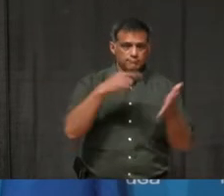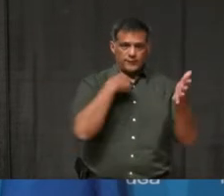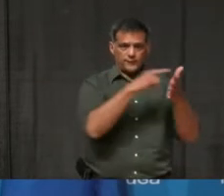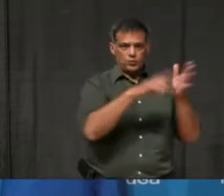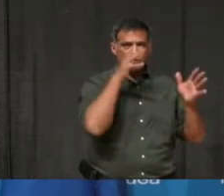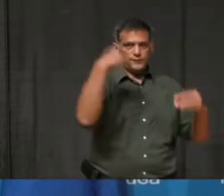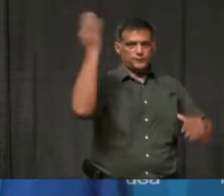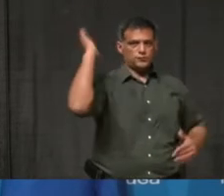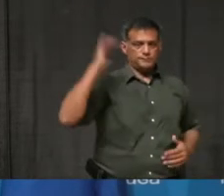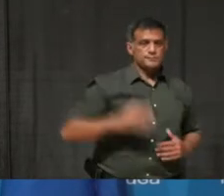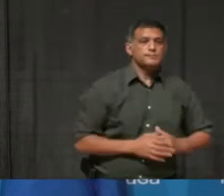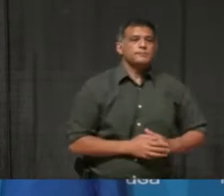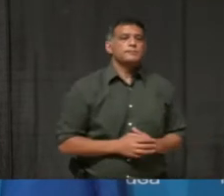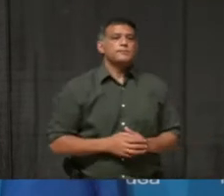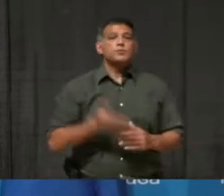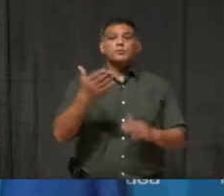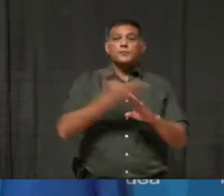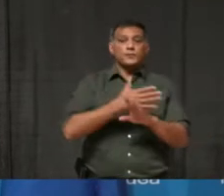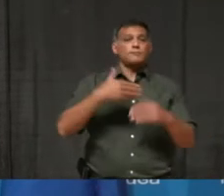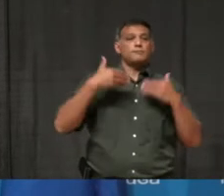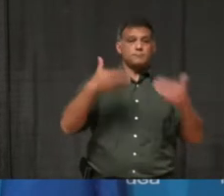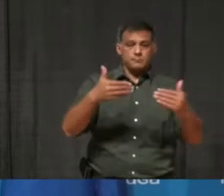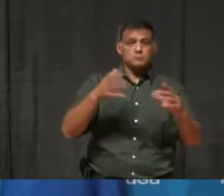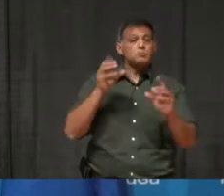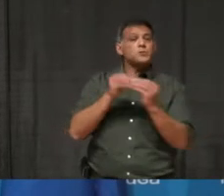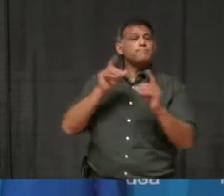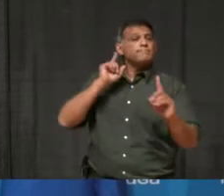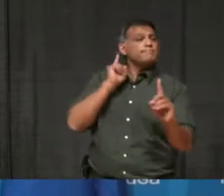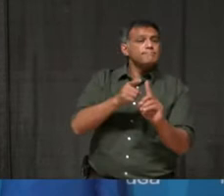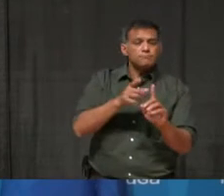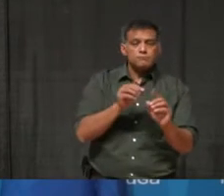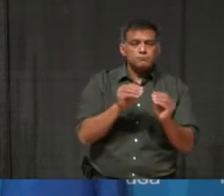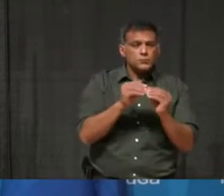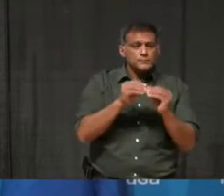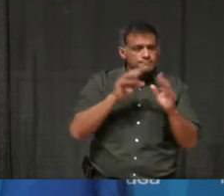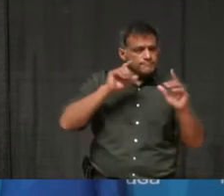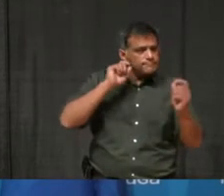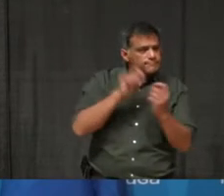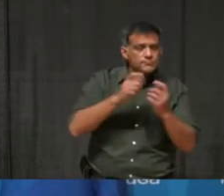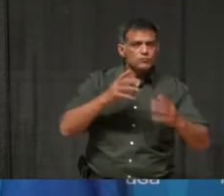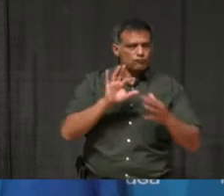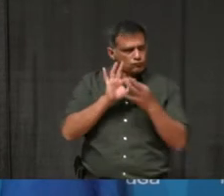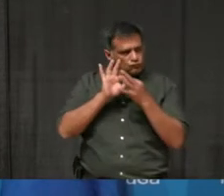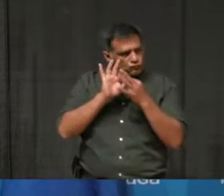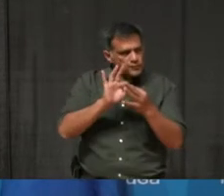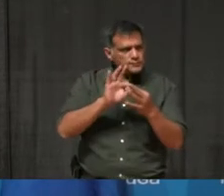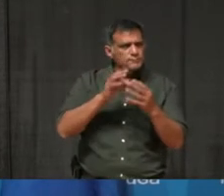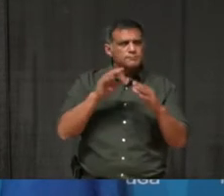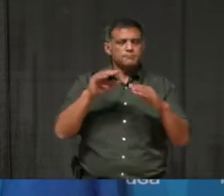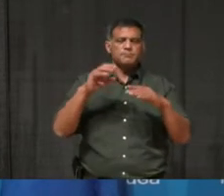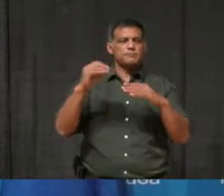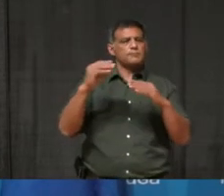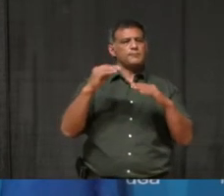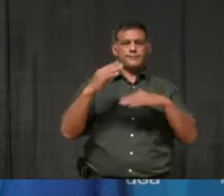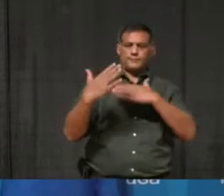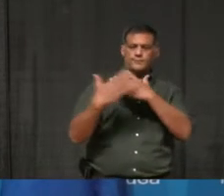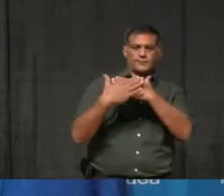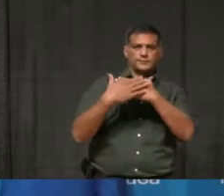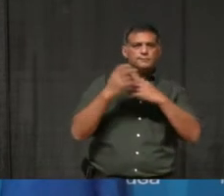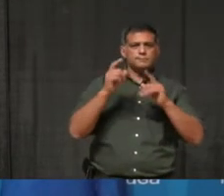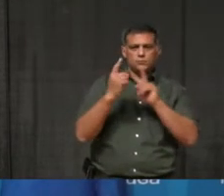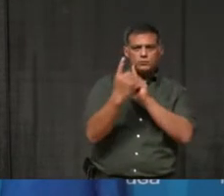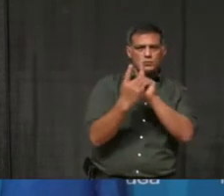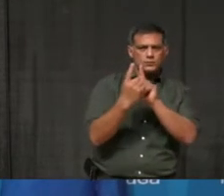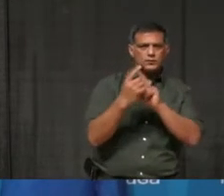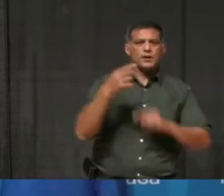Before I give my update, I first want to talk a little bit about my close friend, advisor and mentor, Hazel McCallion.